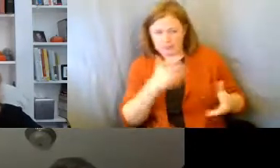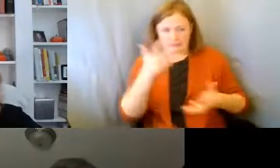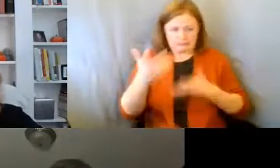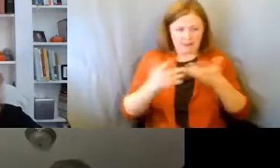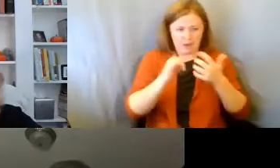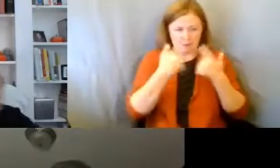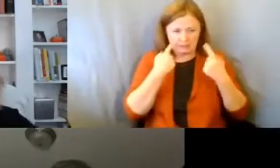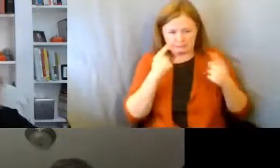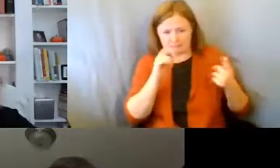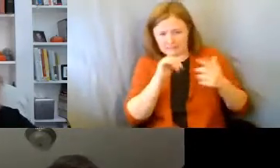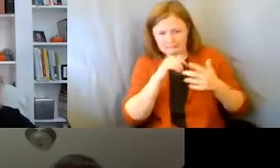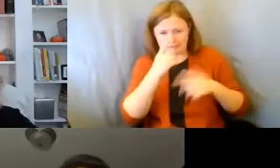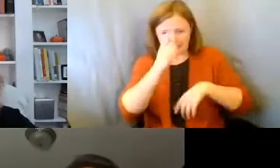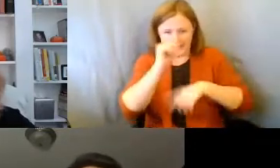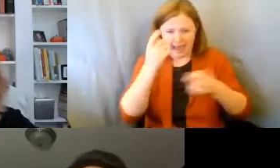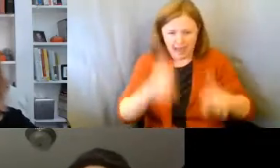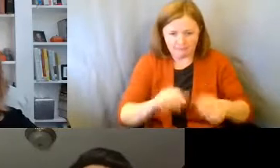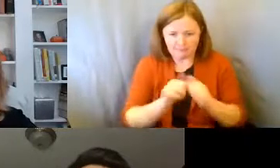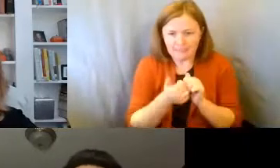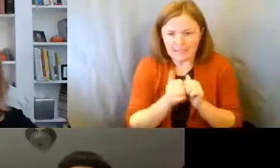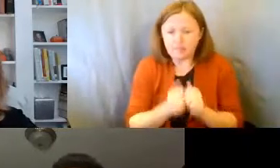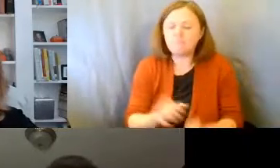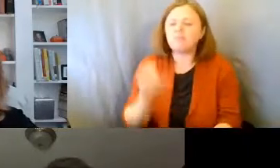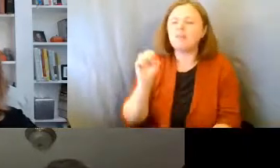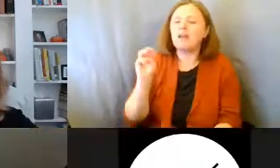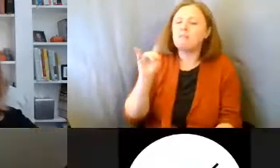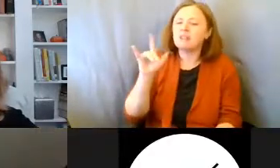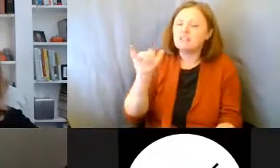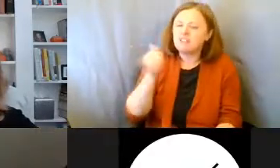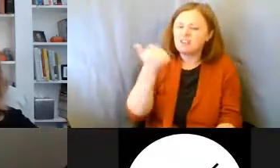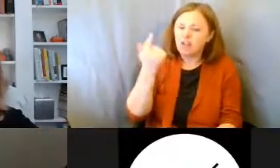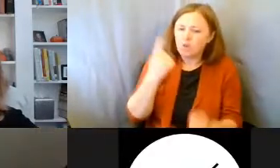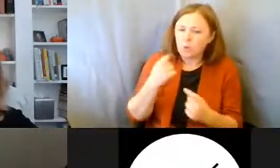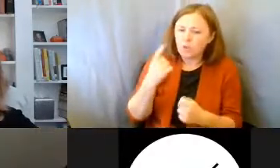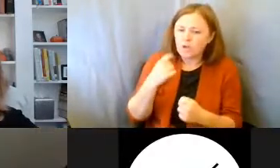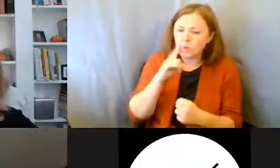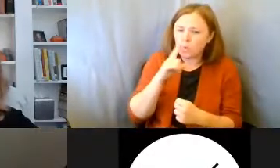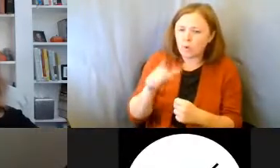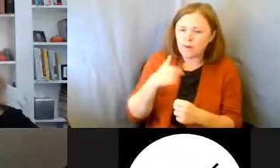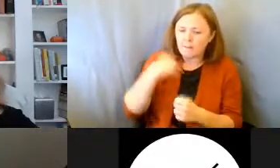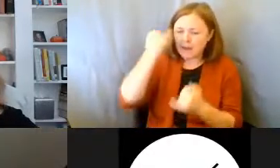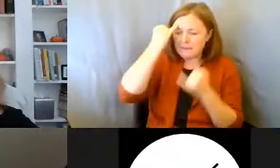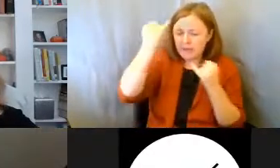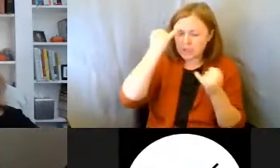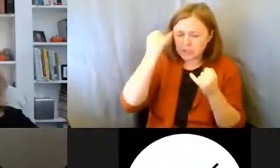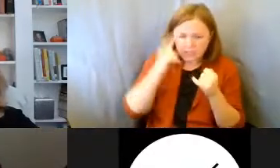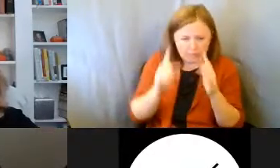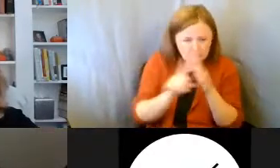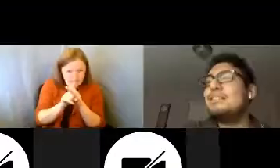make this happen? Emily, did another question roll in or am I imagining things?